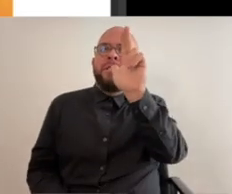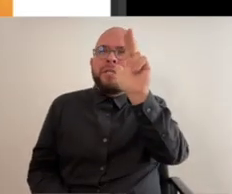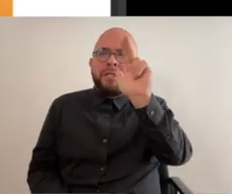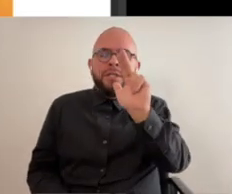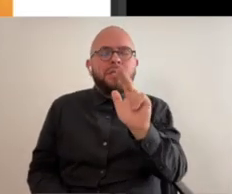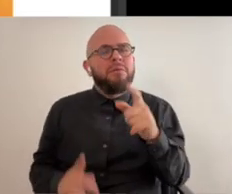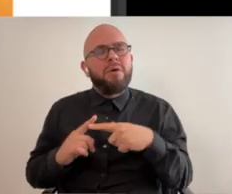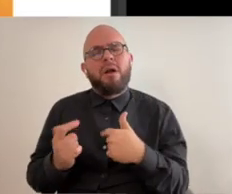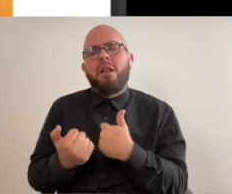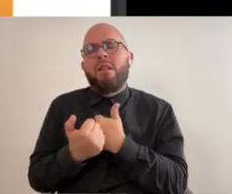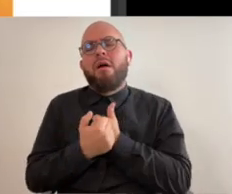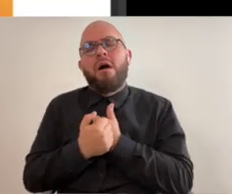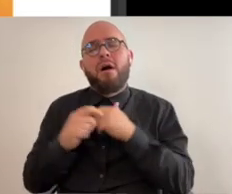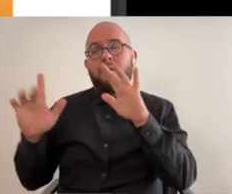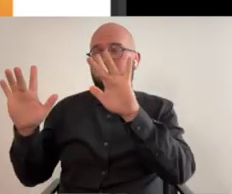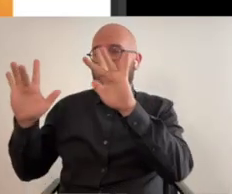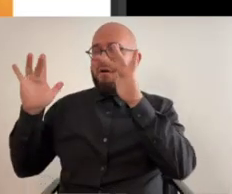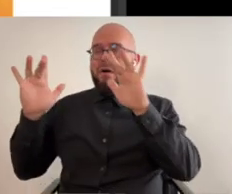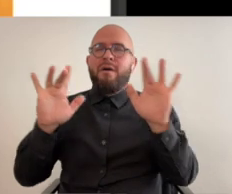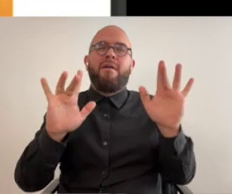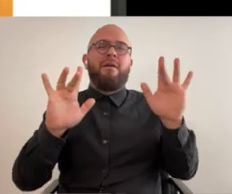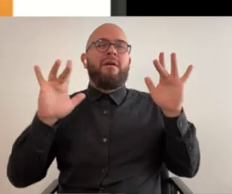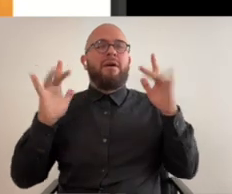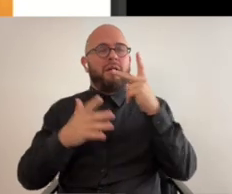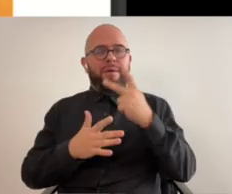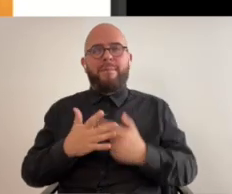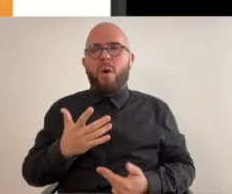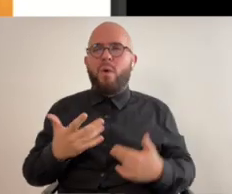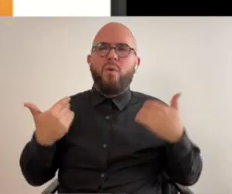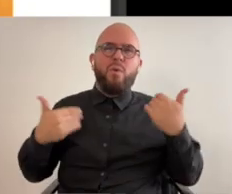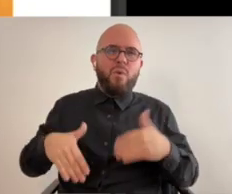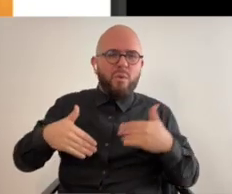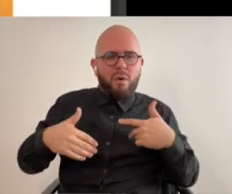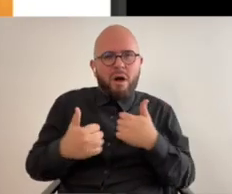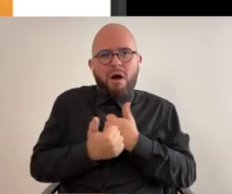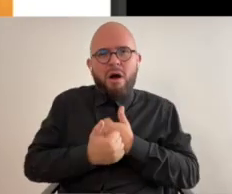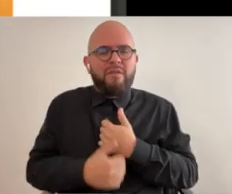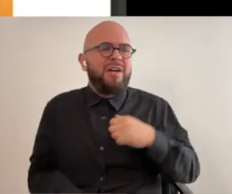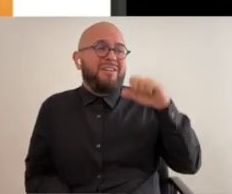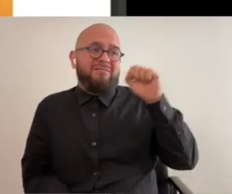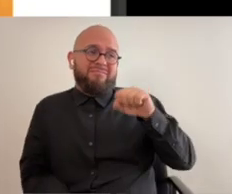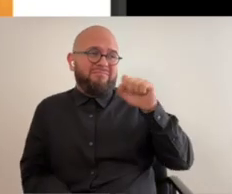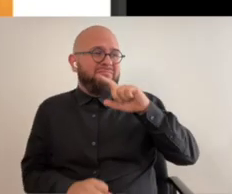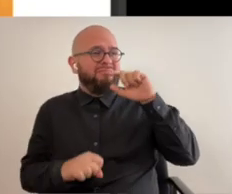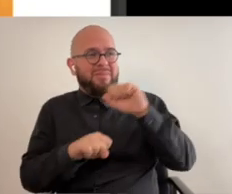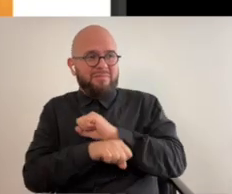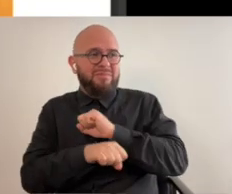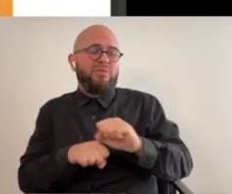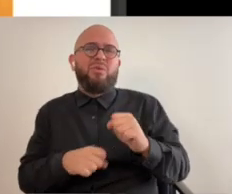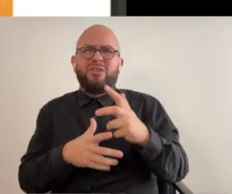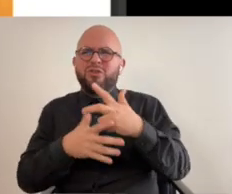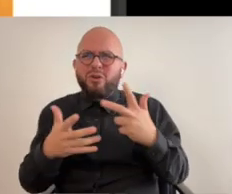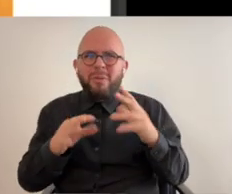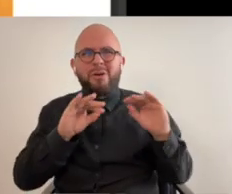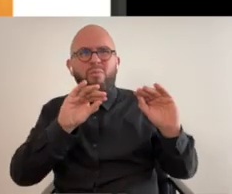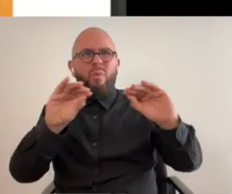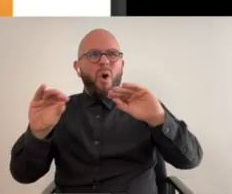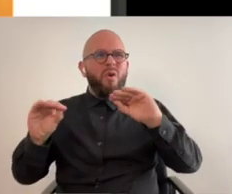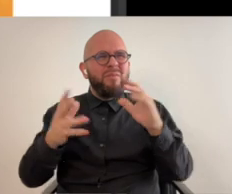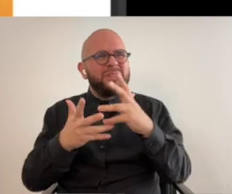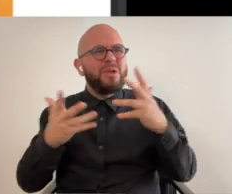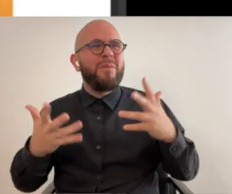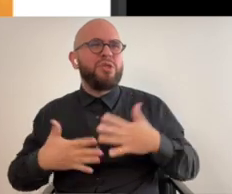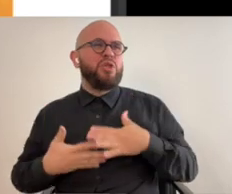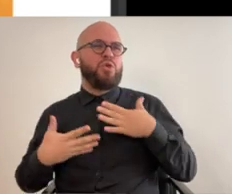physically much easier um but i i love the vibrancy of these two paintings absolutely and there's